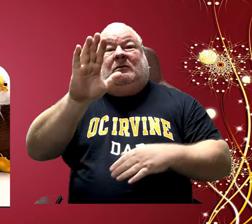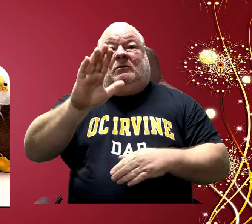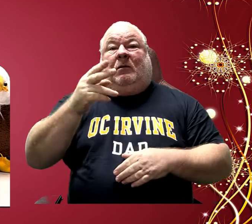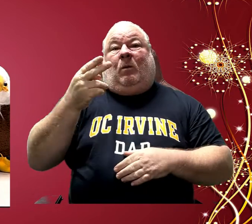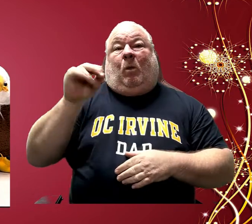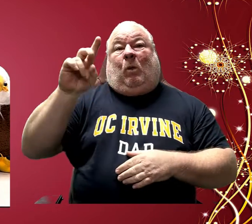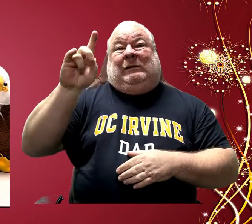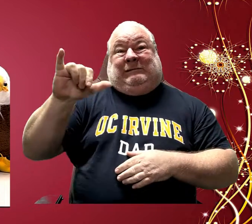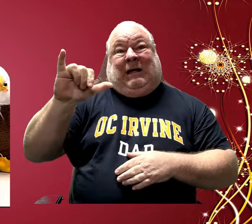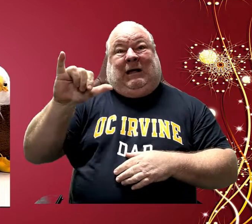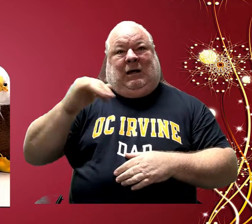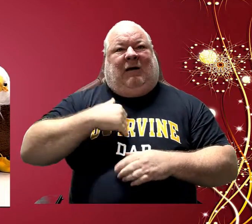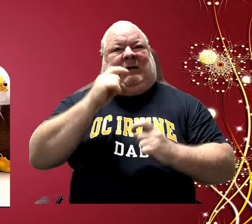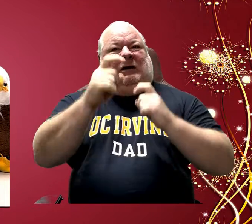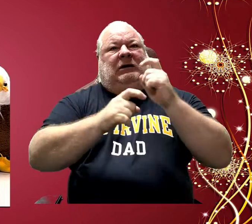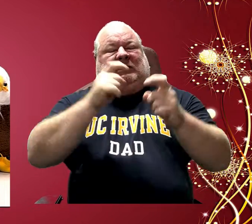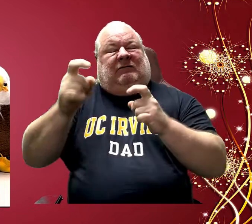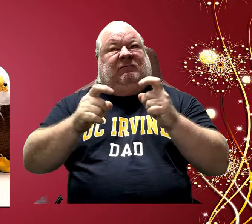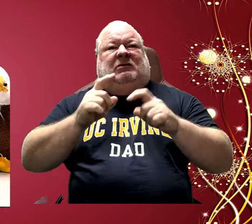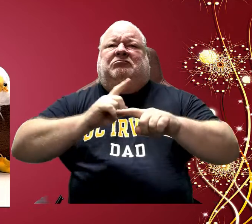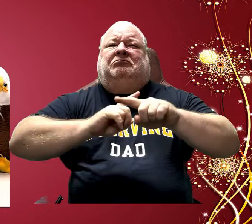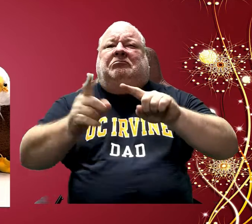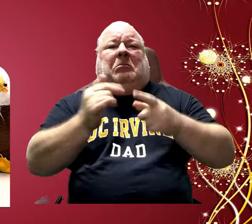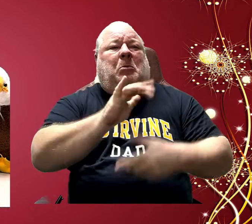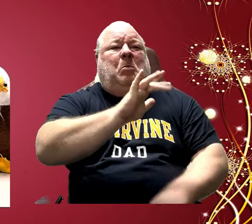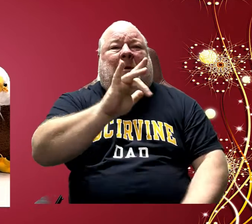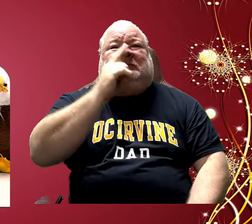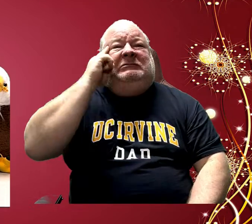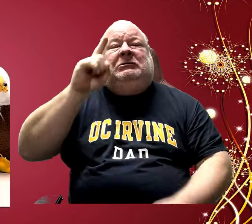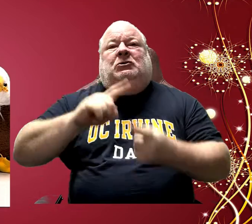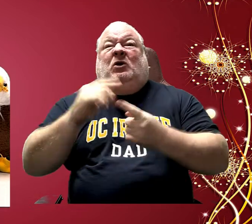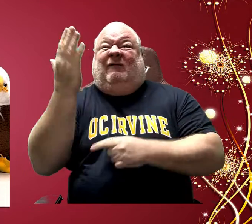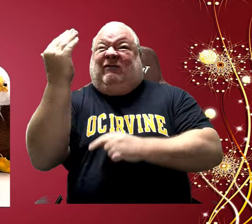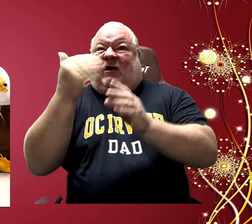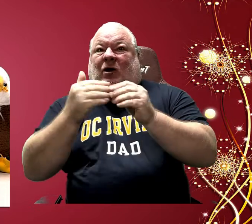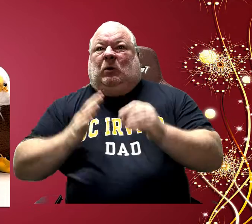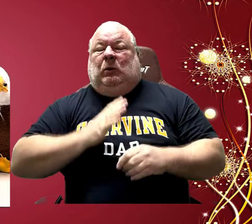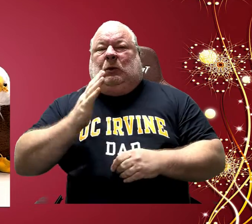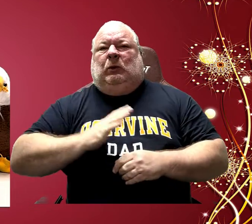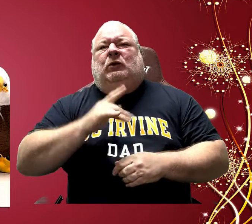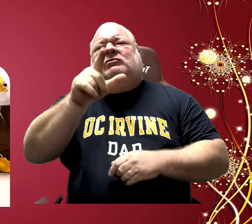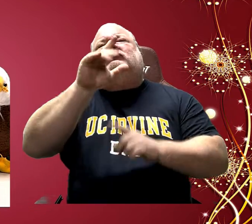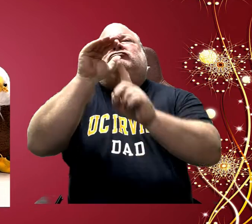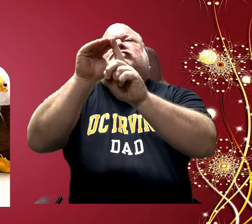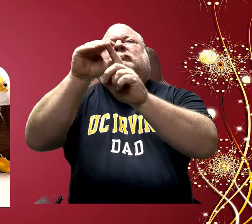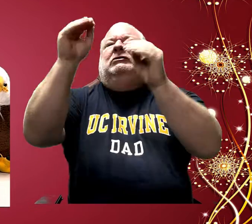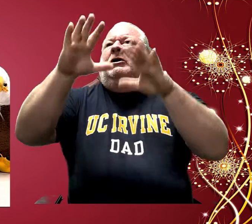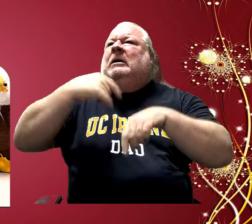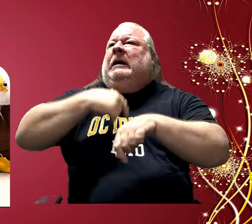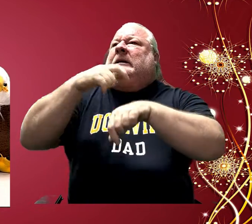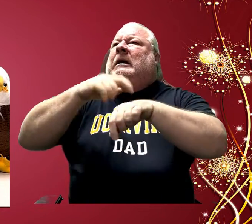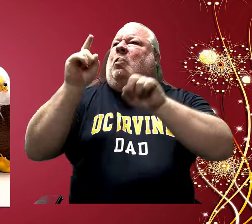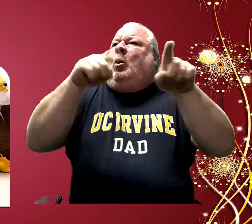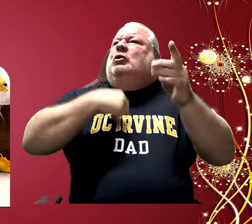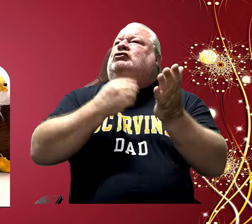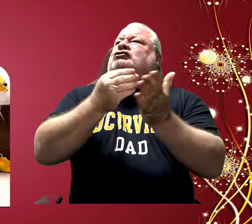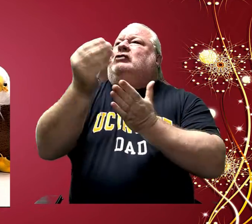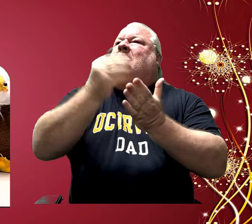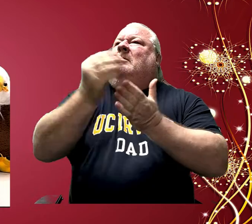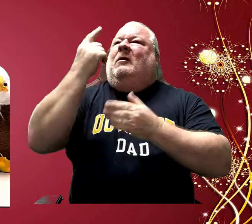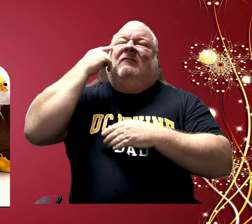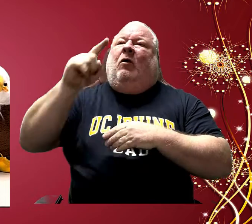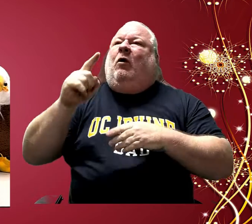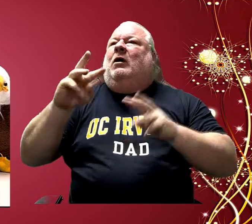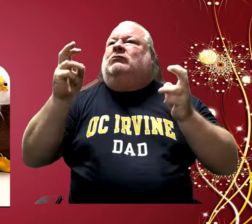Holiday gift shop starts this week. All items range from 25 cents to 15 dollars. Make sure to check with your teachers for your assigned